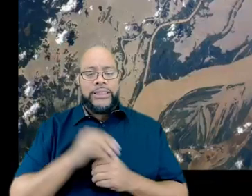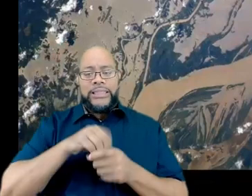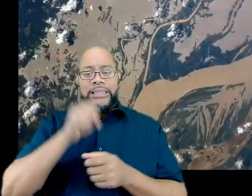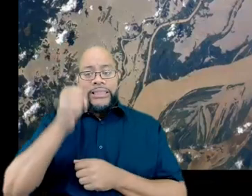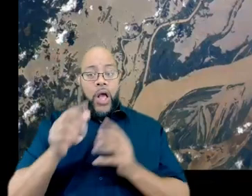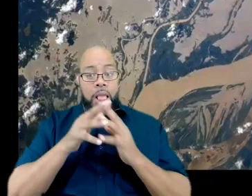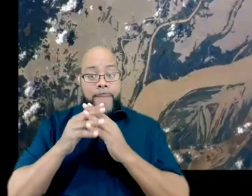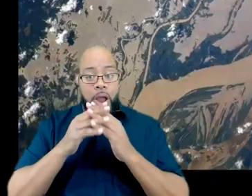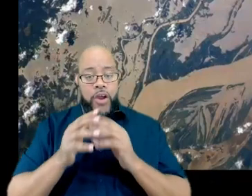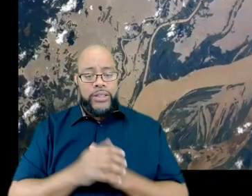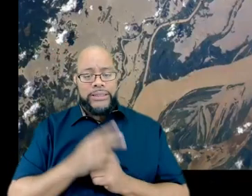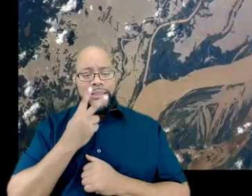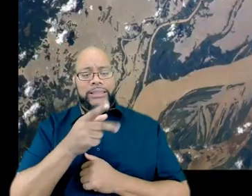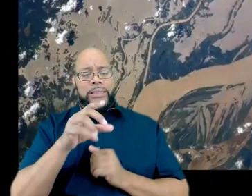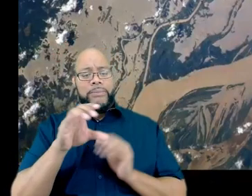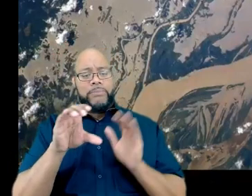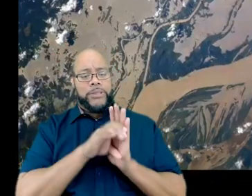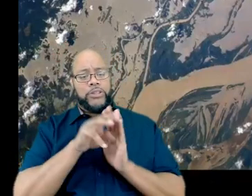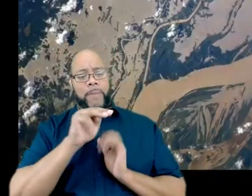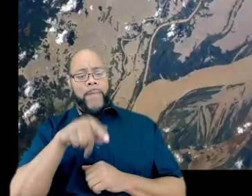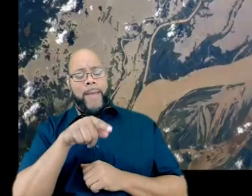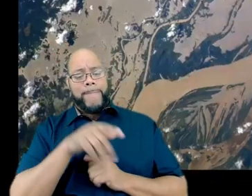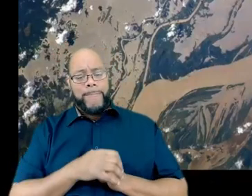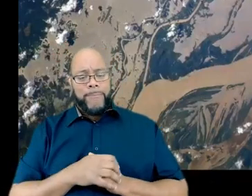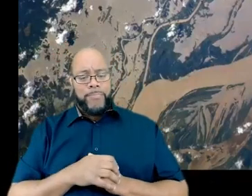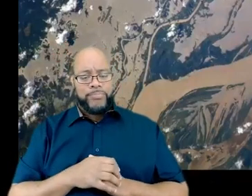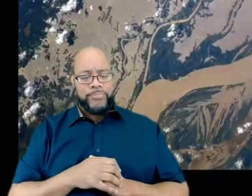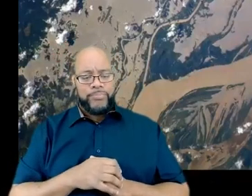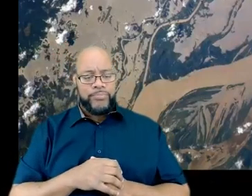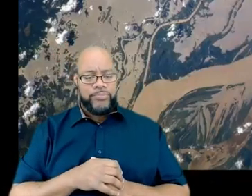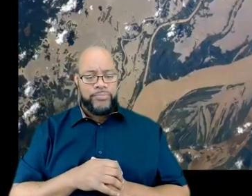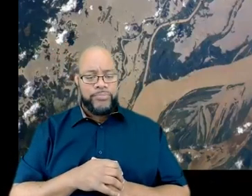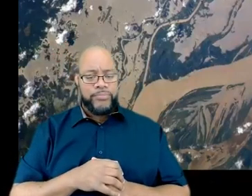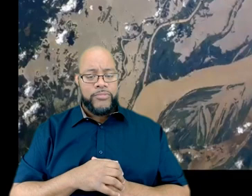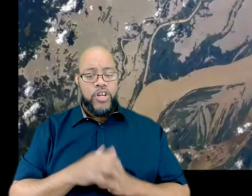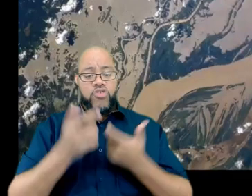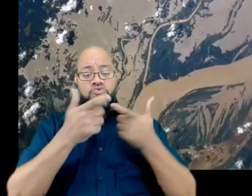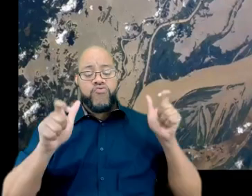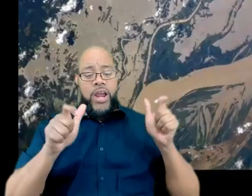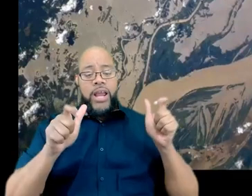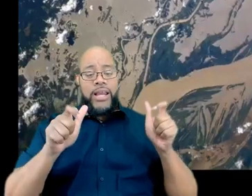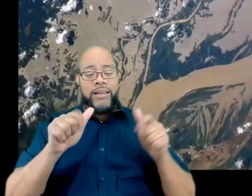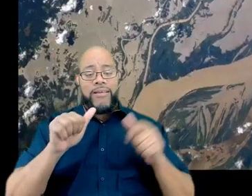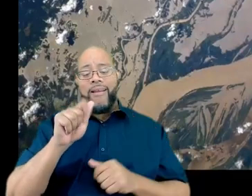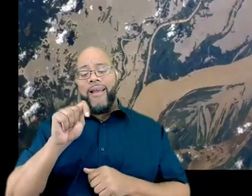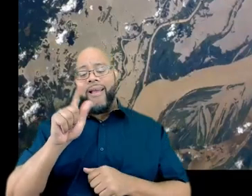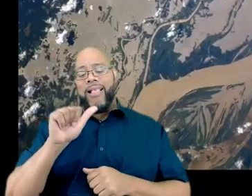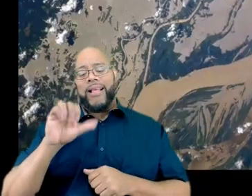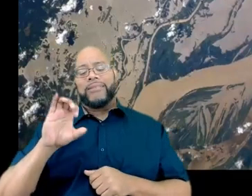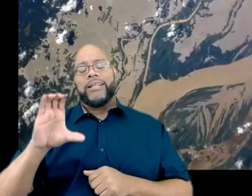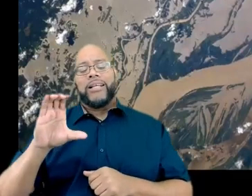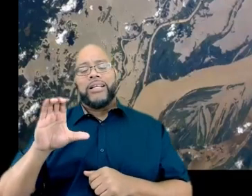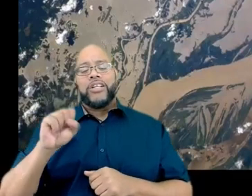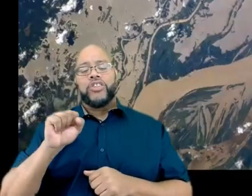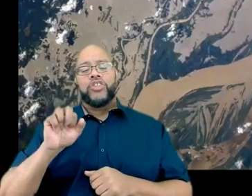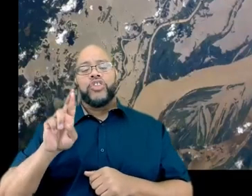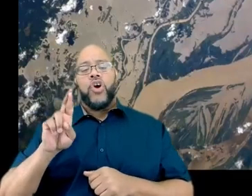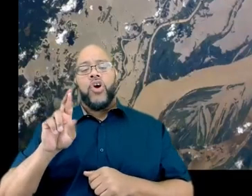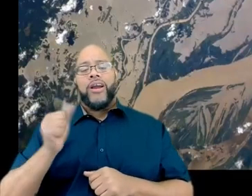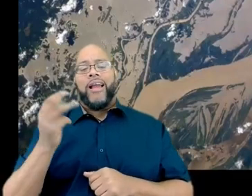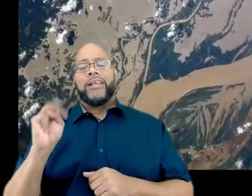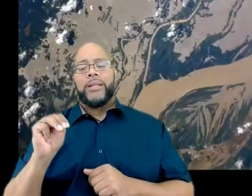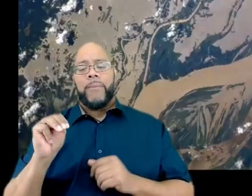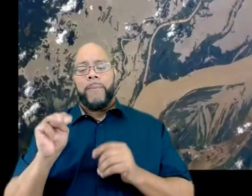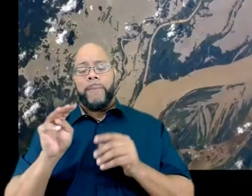as you can see by this map, you can see the Great Atlantic Sargasm Belt. And that's pretty much a big